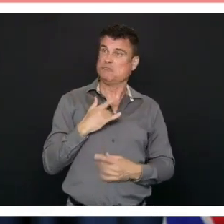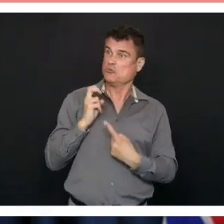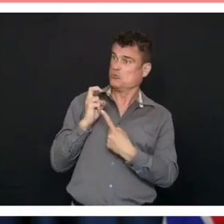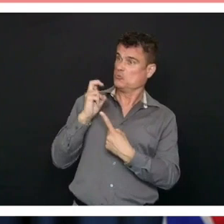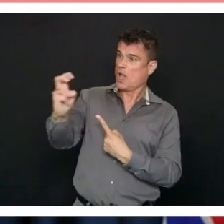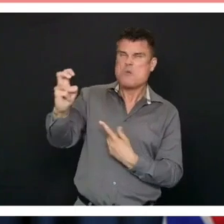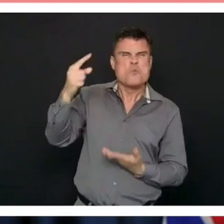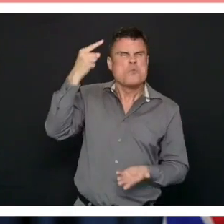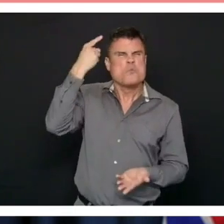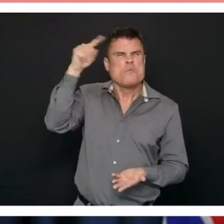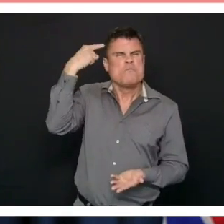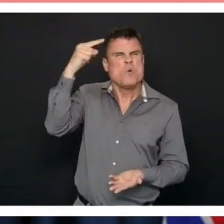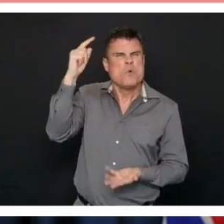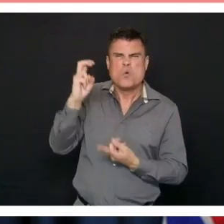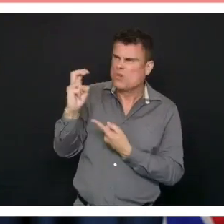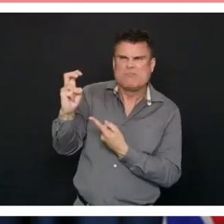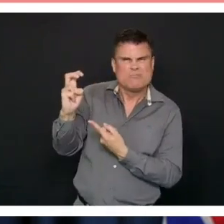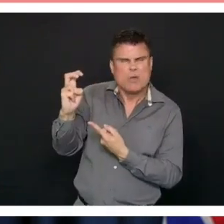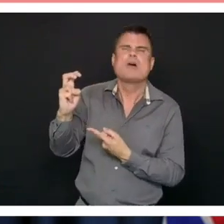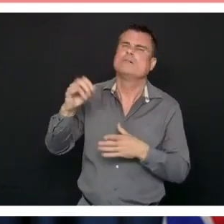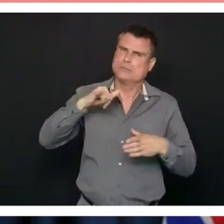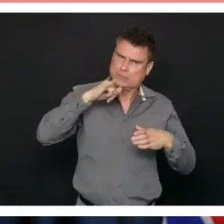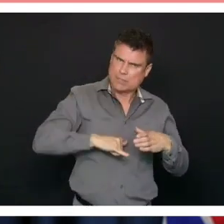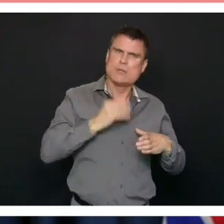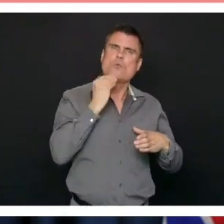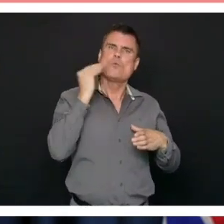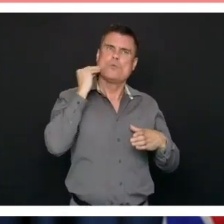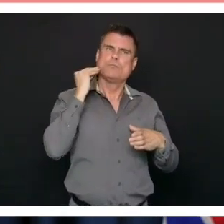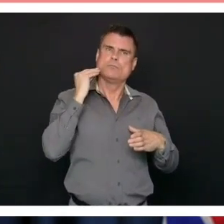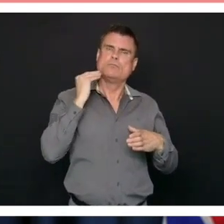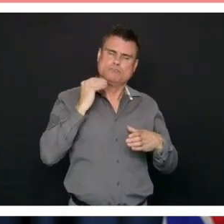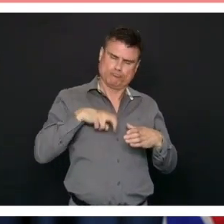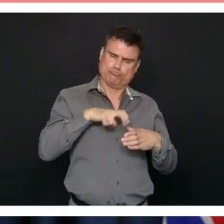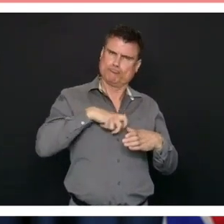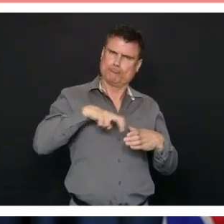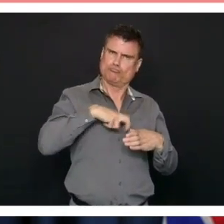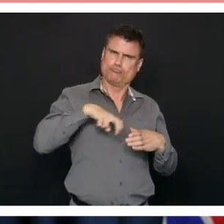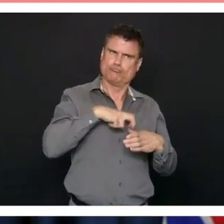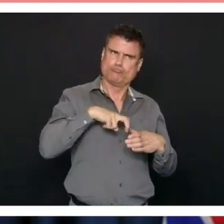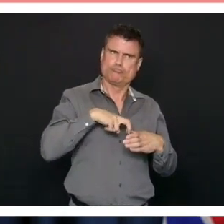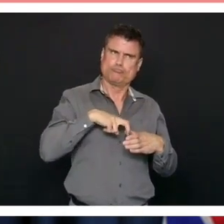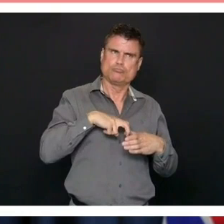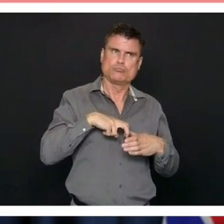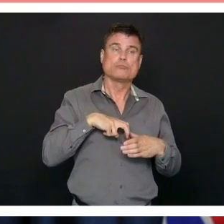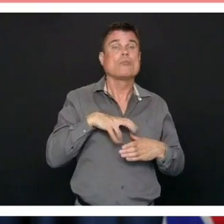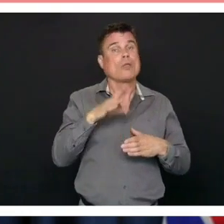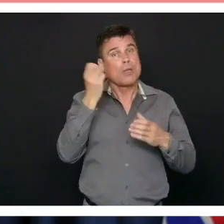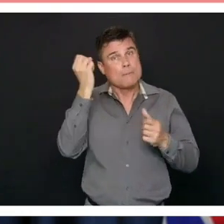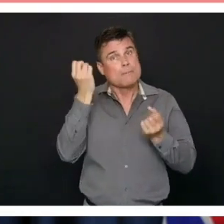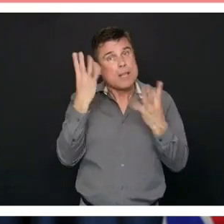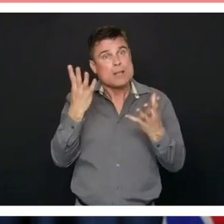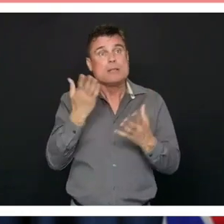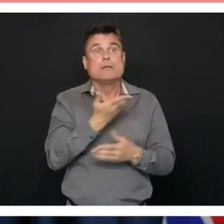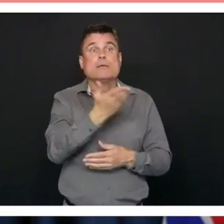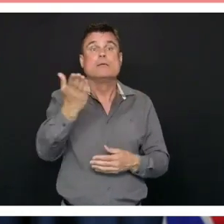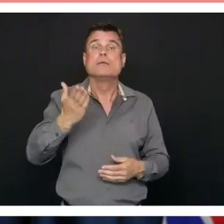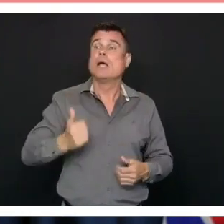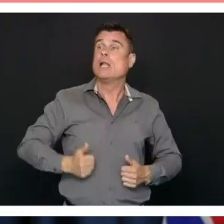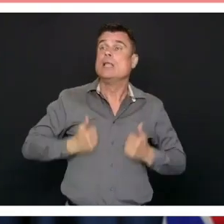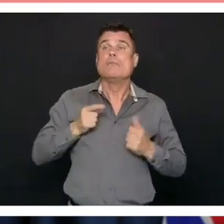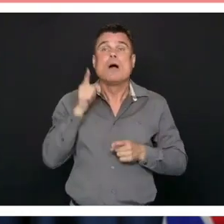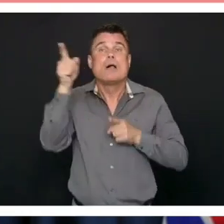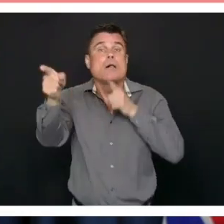what has been a difficult and challenging time for British Columbians. Many people in rural and remote communities are